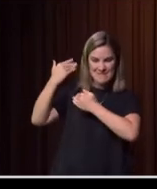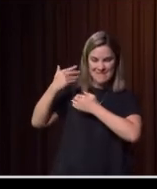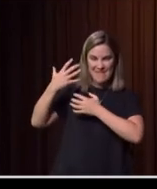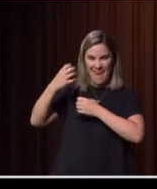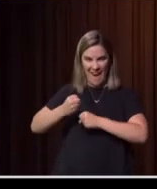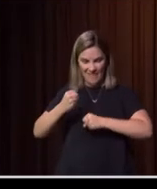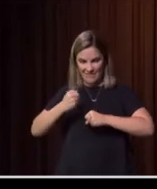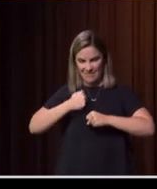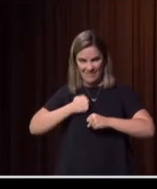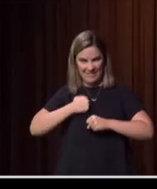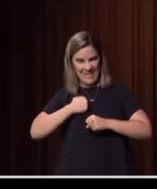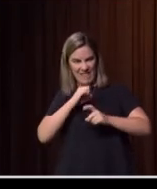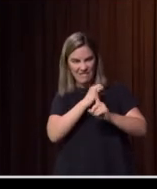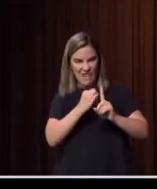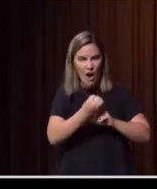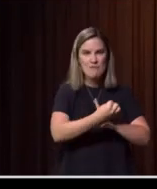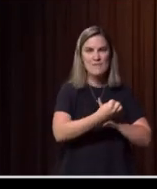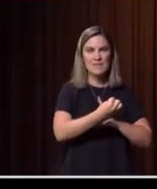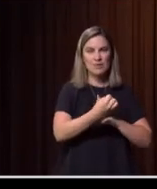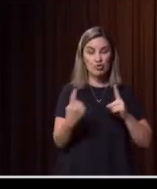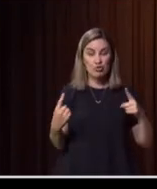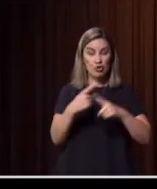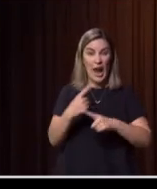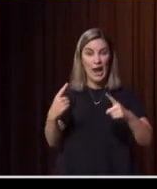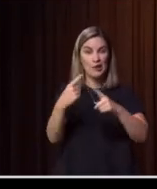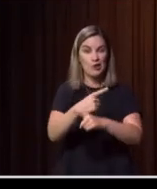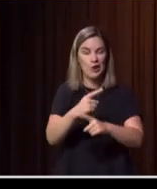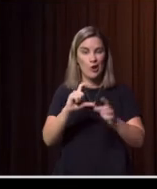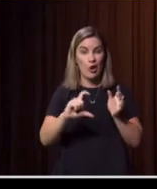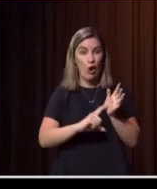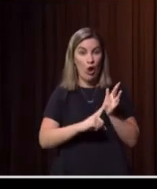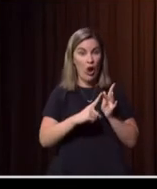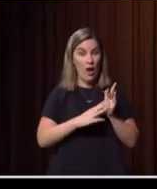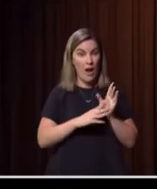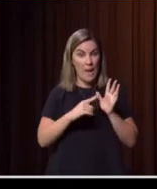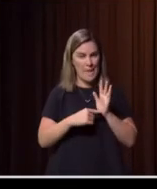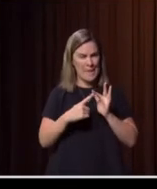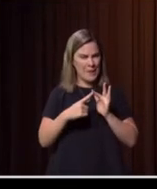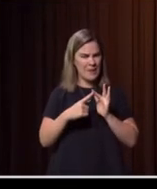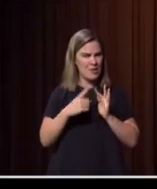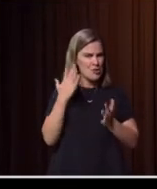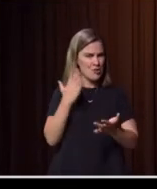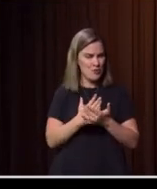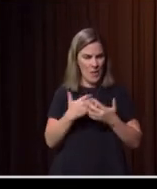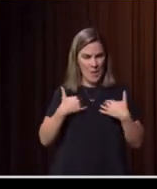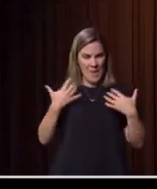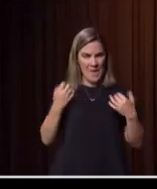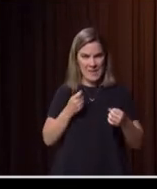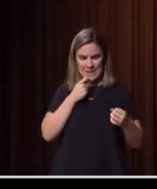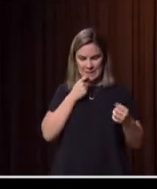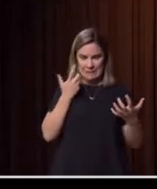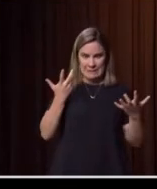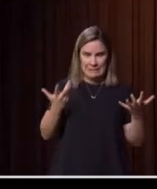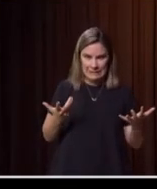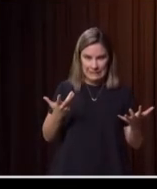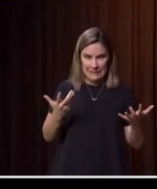changing climates, and we are faced with really a conundrum about how the decisions